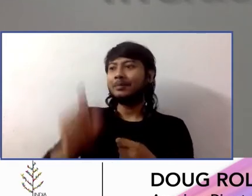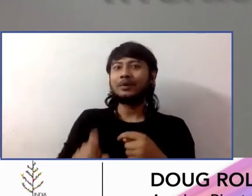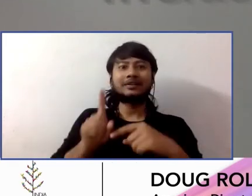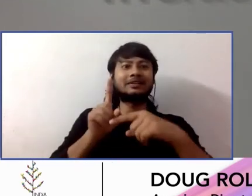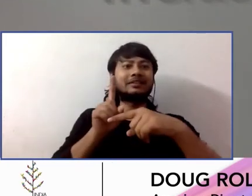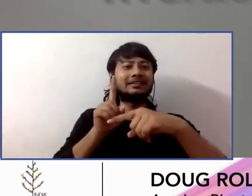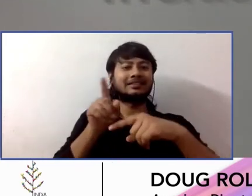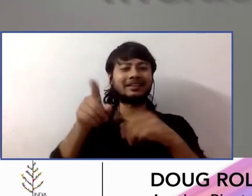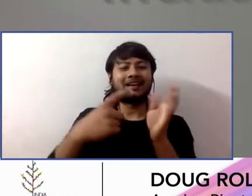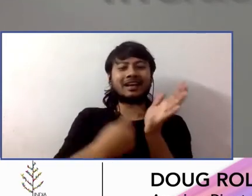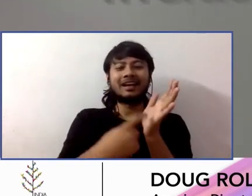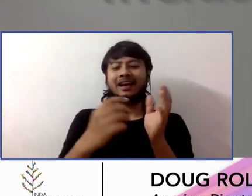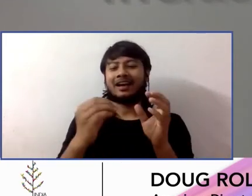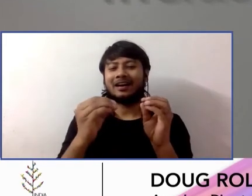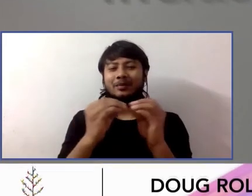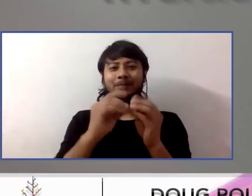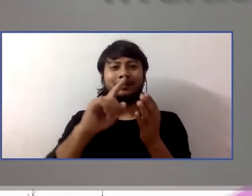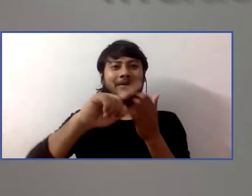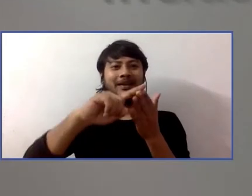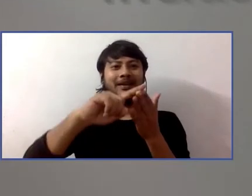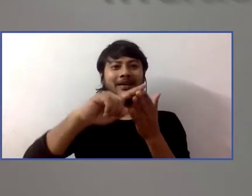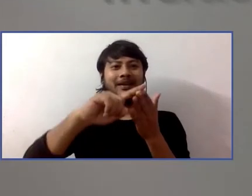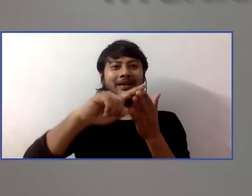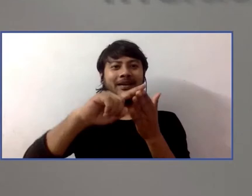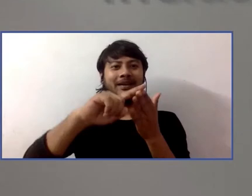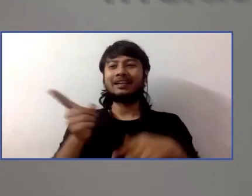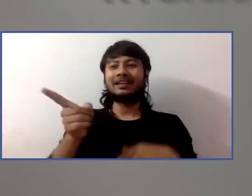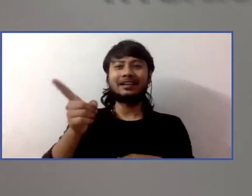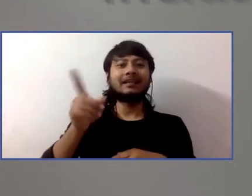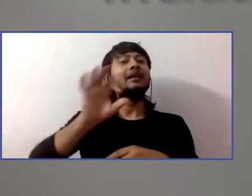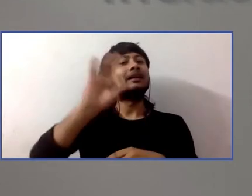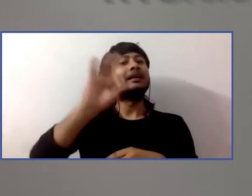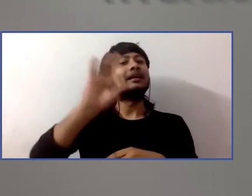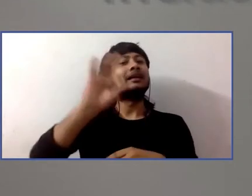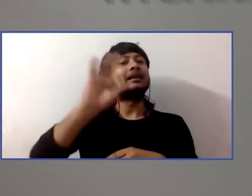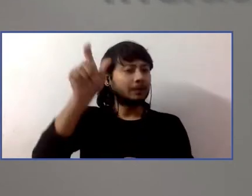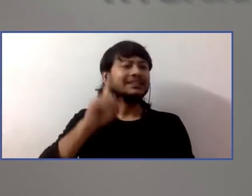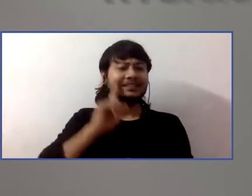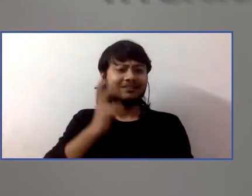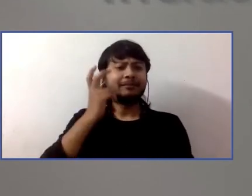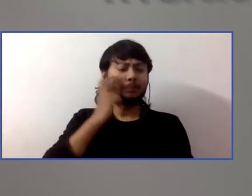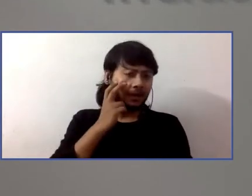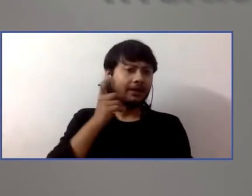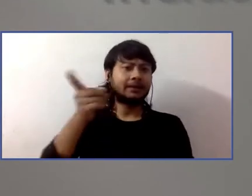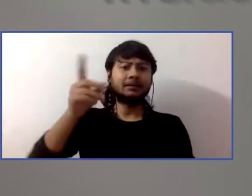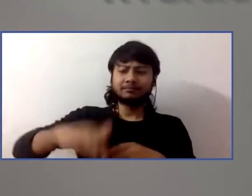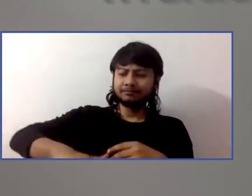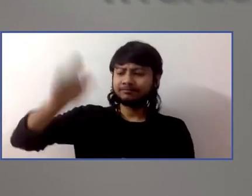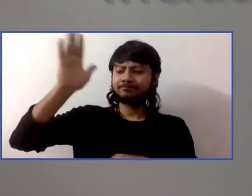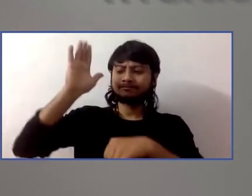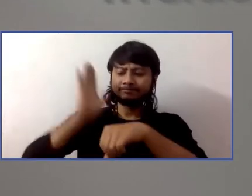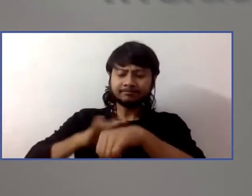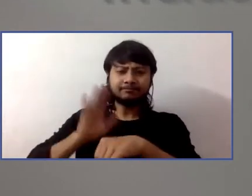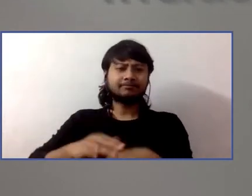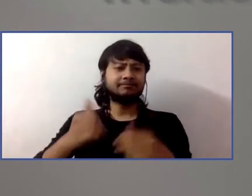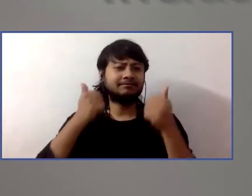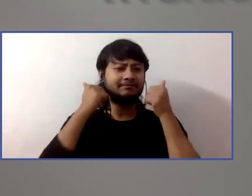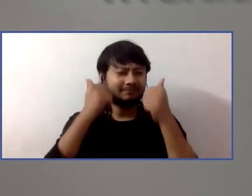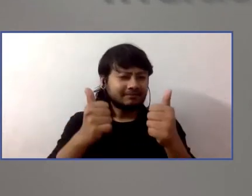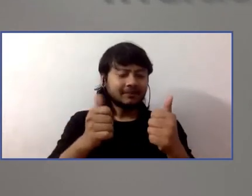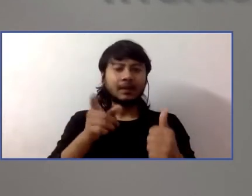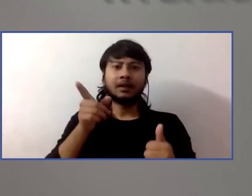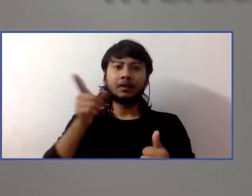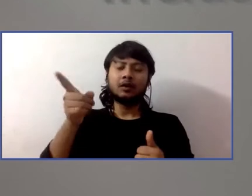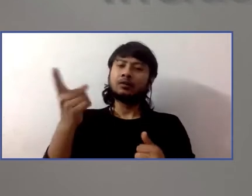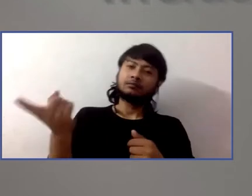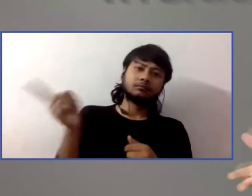who has lived that experience of being a DeafBlind person and hearing directly from his voice and him being able to share that in an authentic